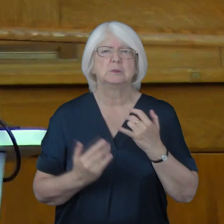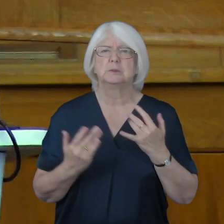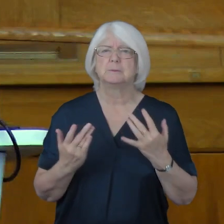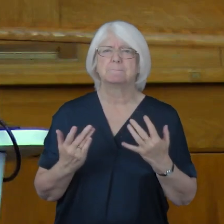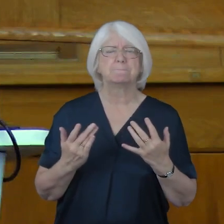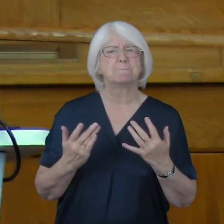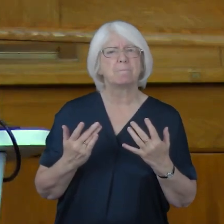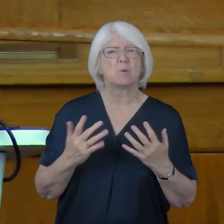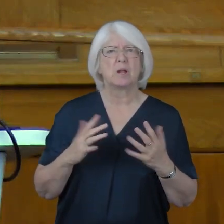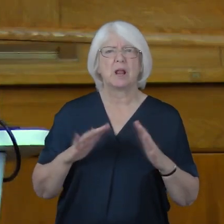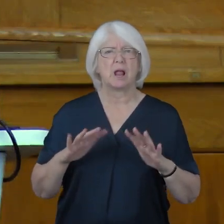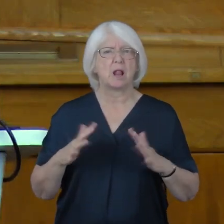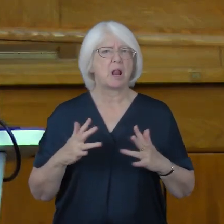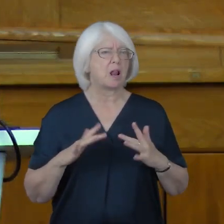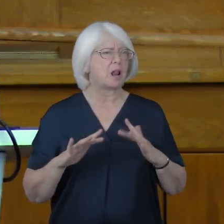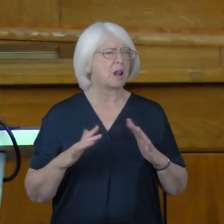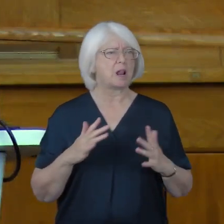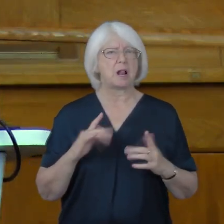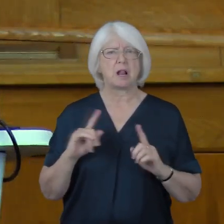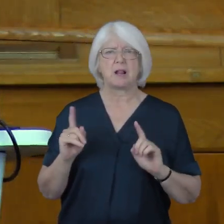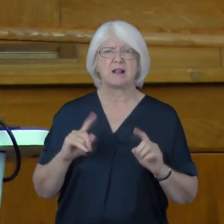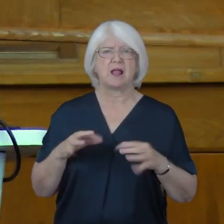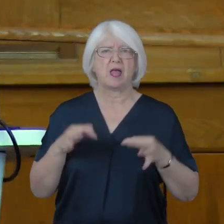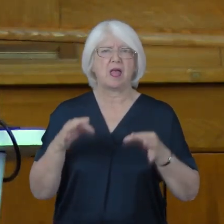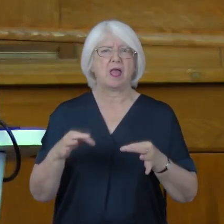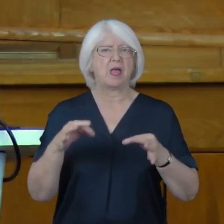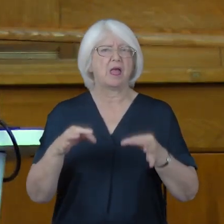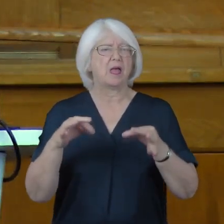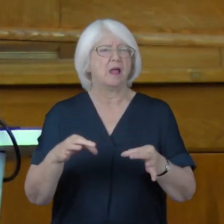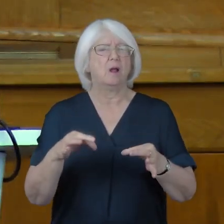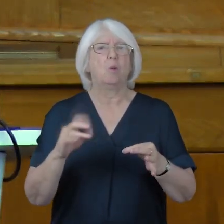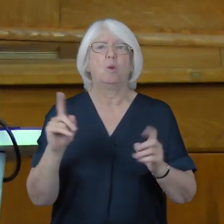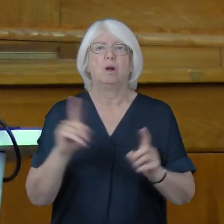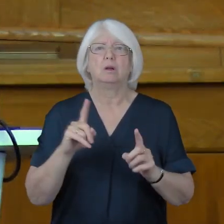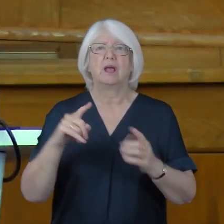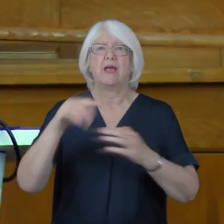to prevaricate over the reality of the crisis in the environment.